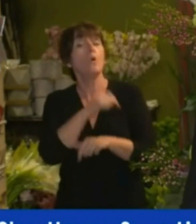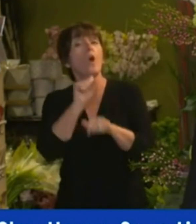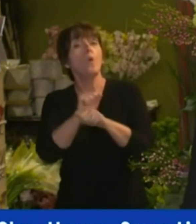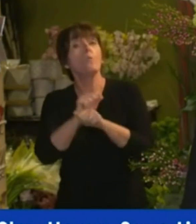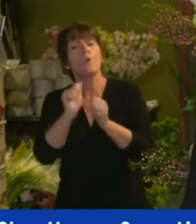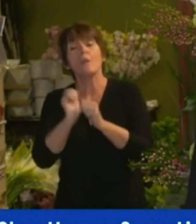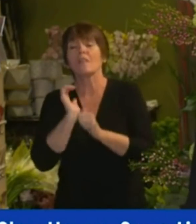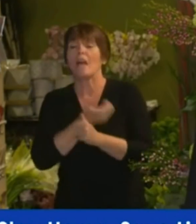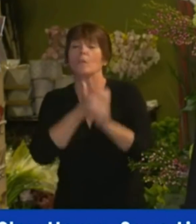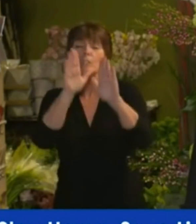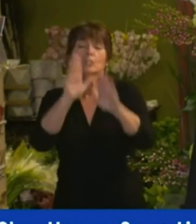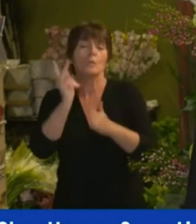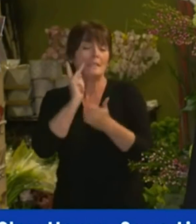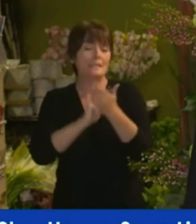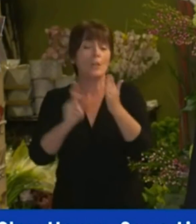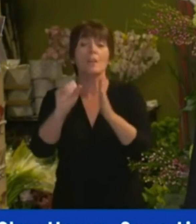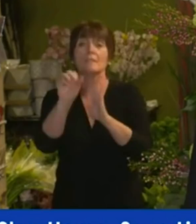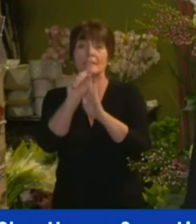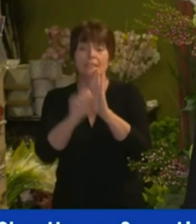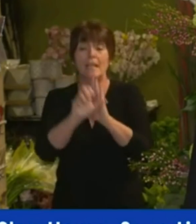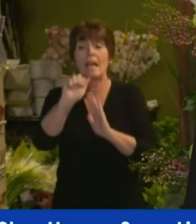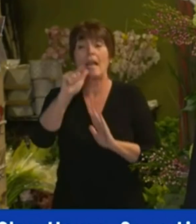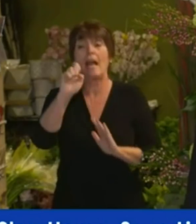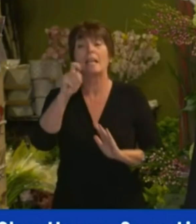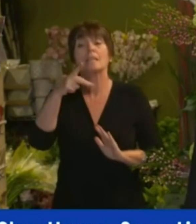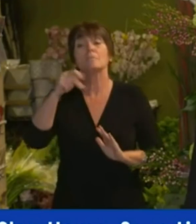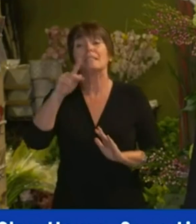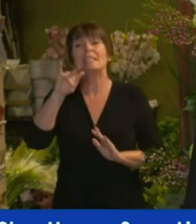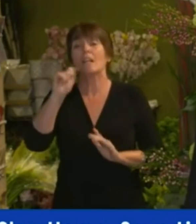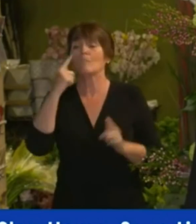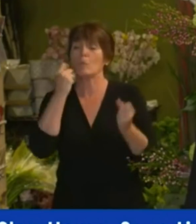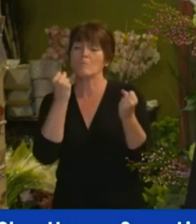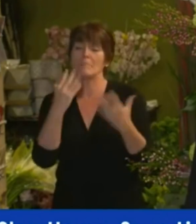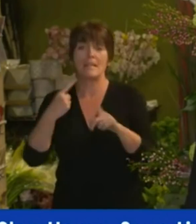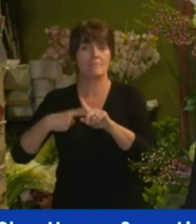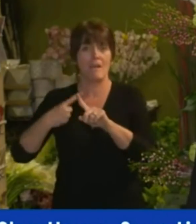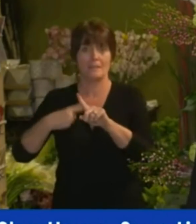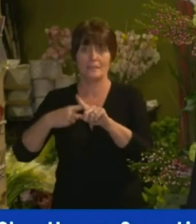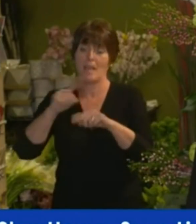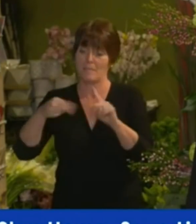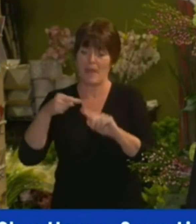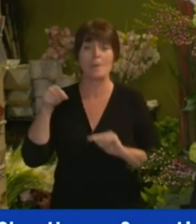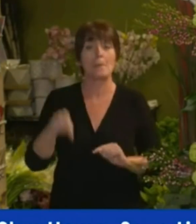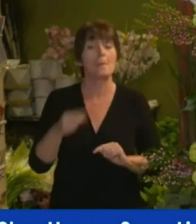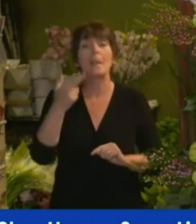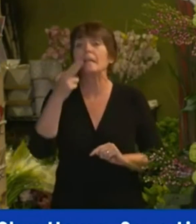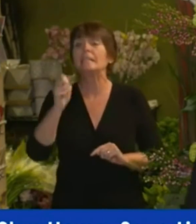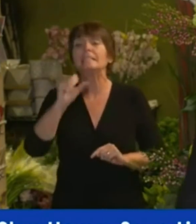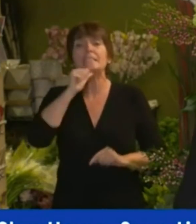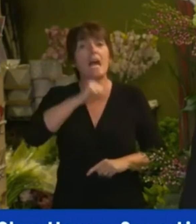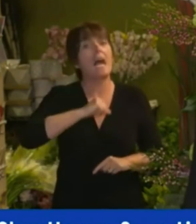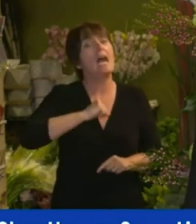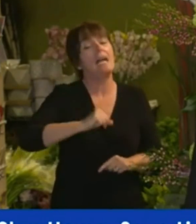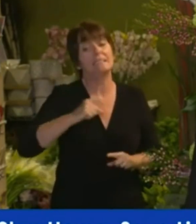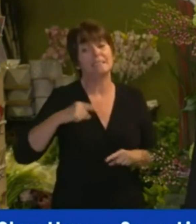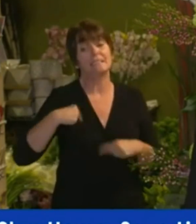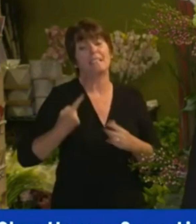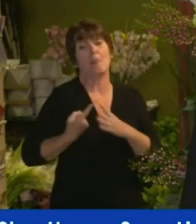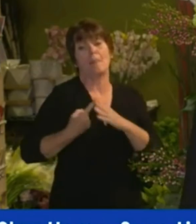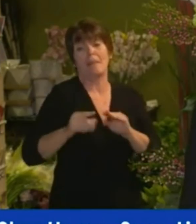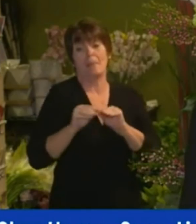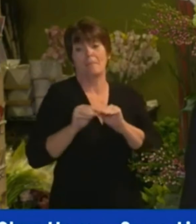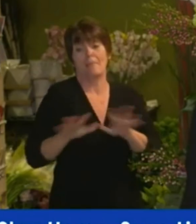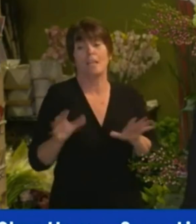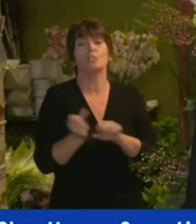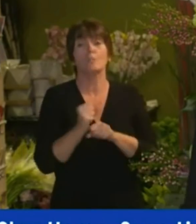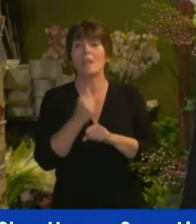extraordinary Secretary of State, Alex Padilla, for many, many months on this. He has not hesitated since the beginning of this pandemic